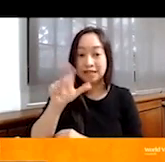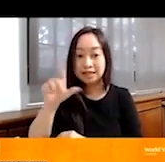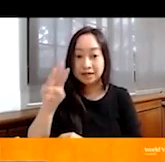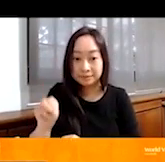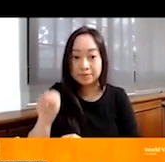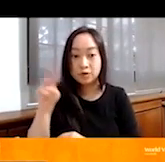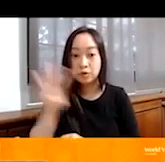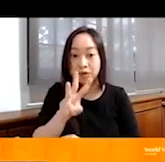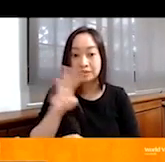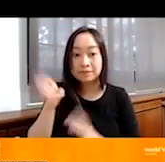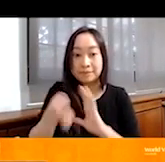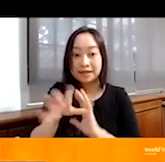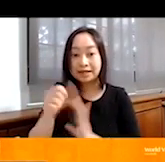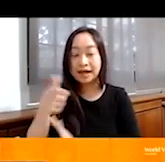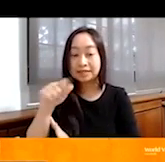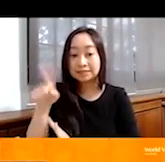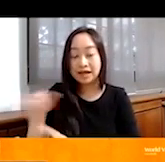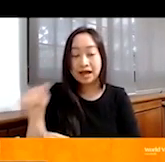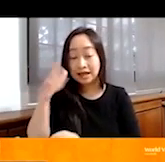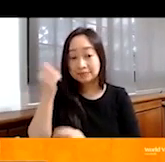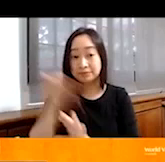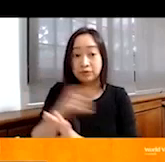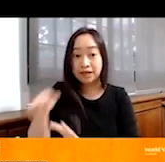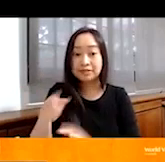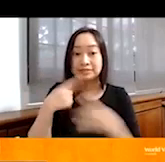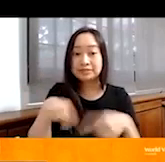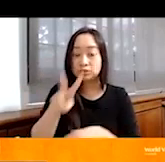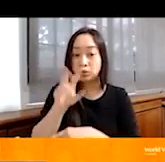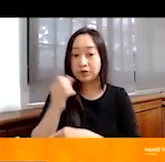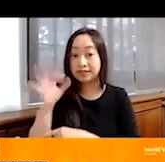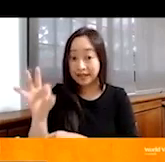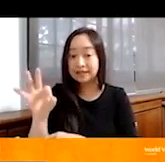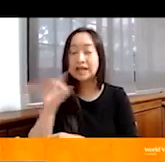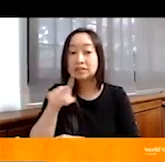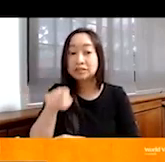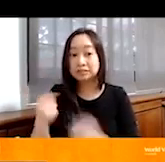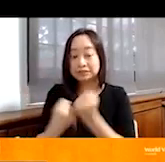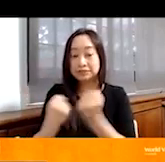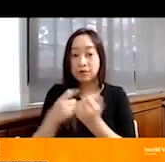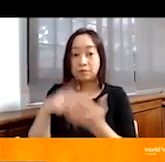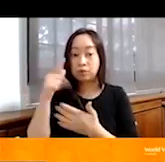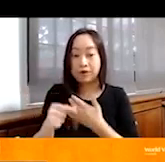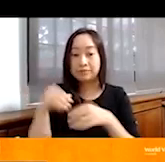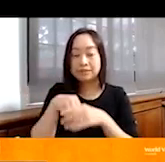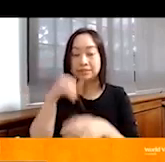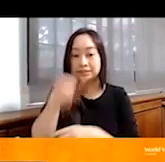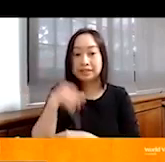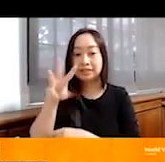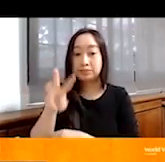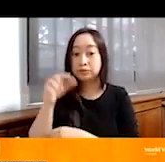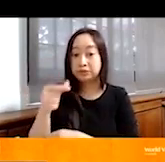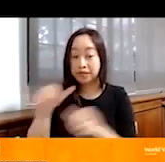Gaza. And prior to that, since 2009, actually, she has also been supporting programs in the JWG area,